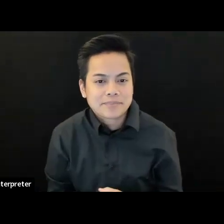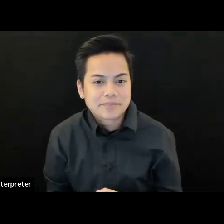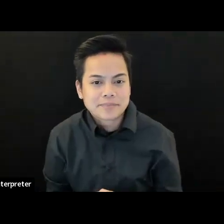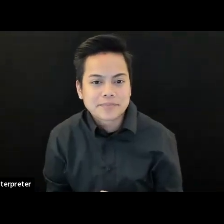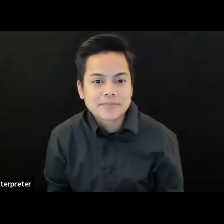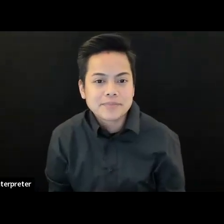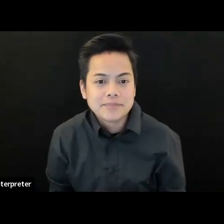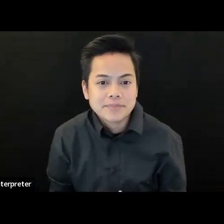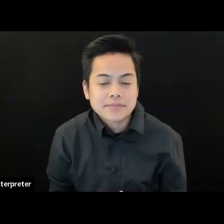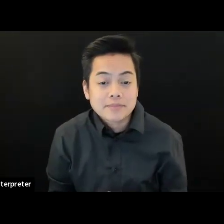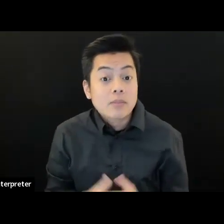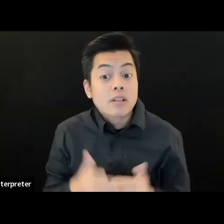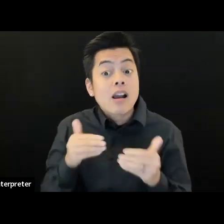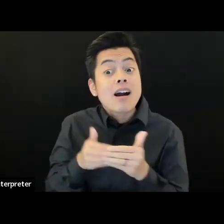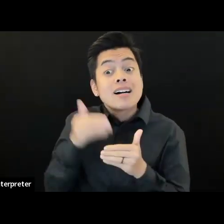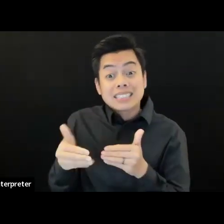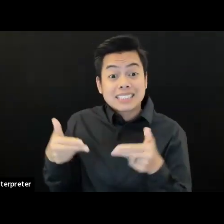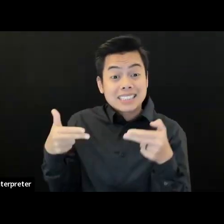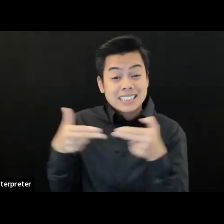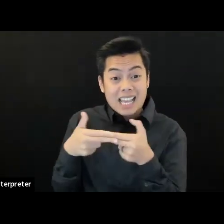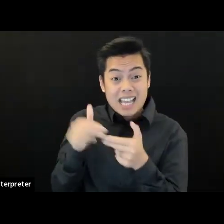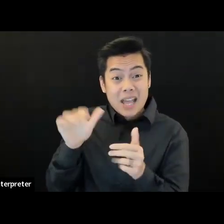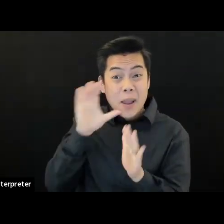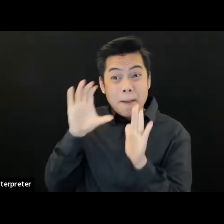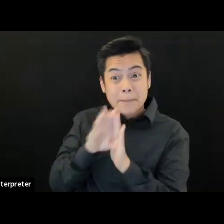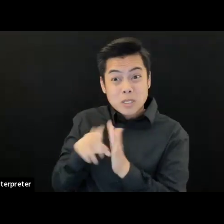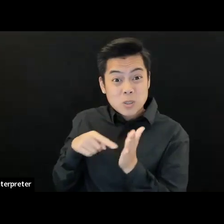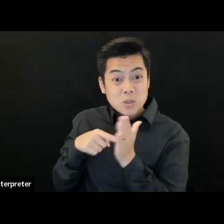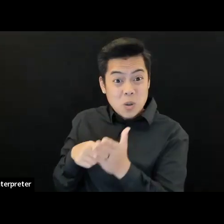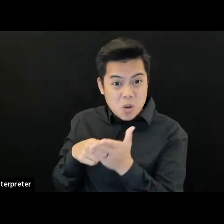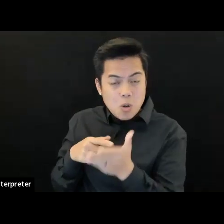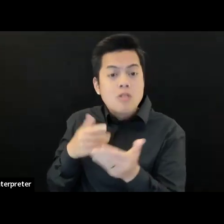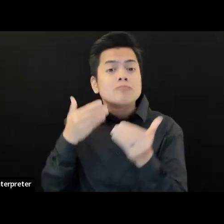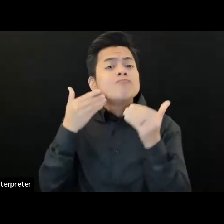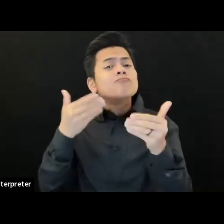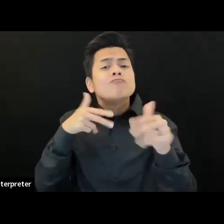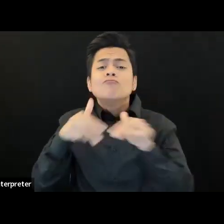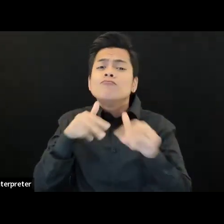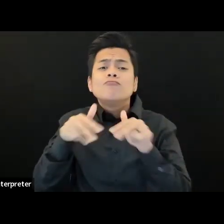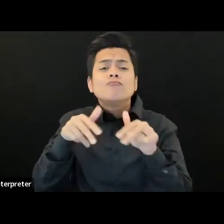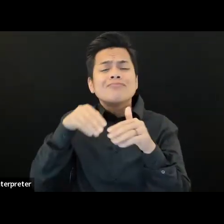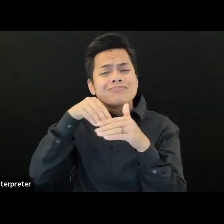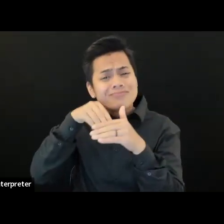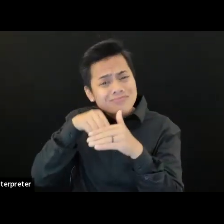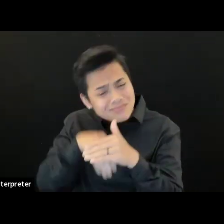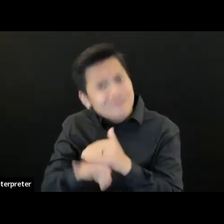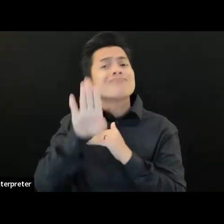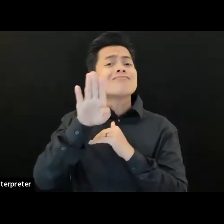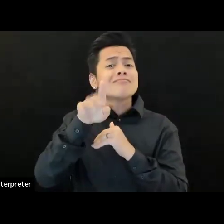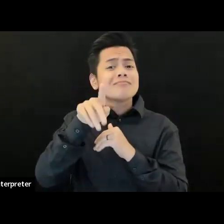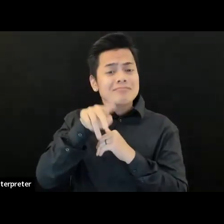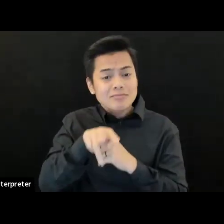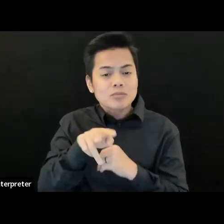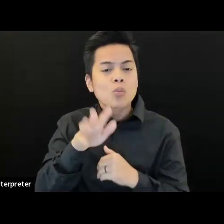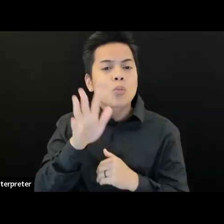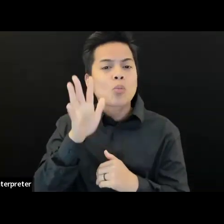you walk into the Disability Cultural Center. So we, as you can see, we have a lot of plants, some